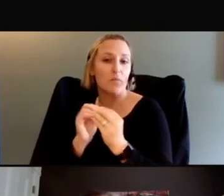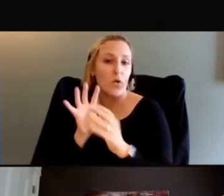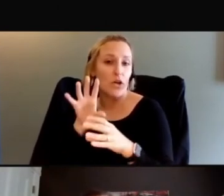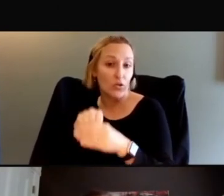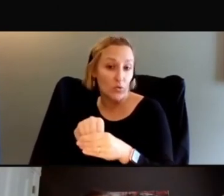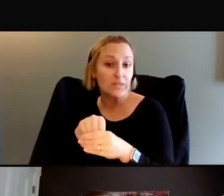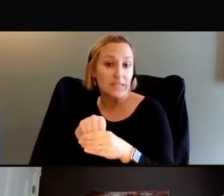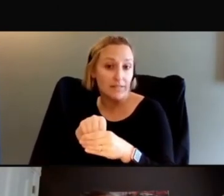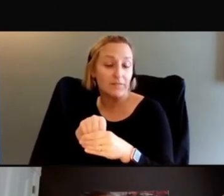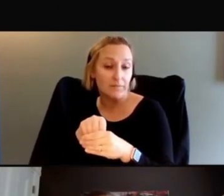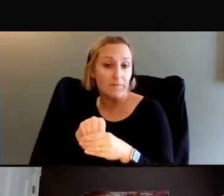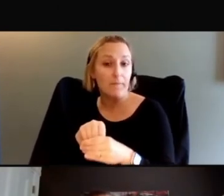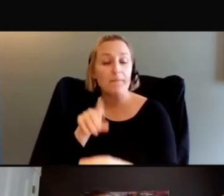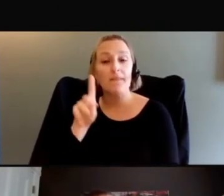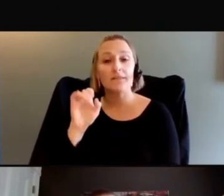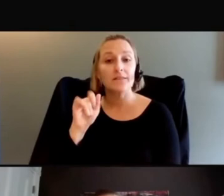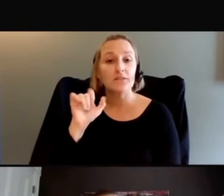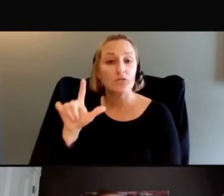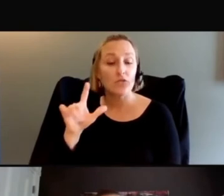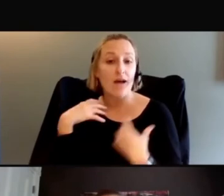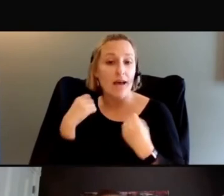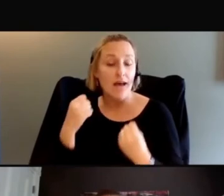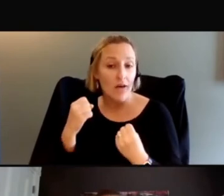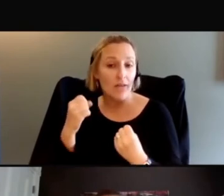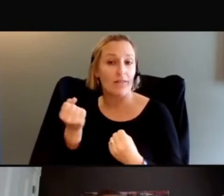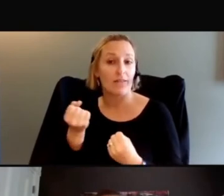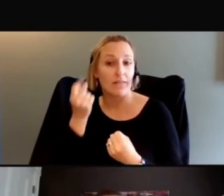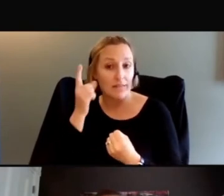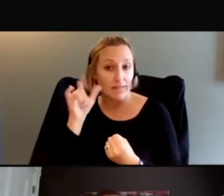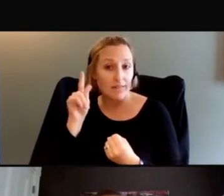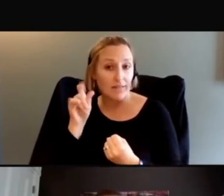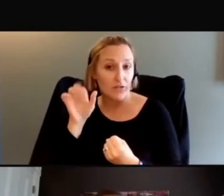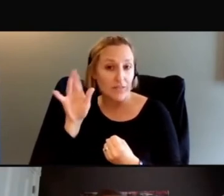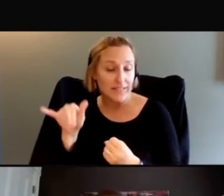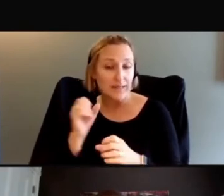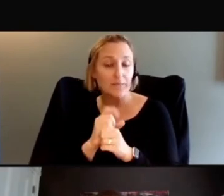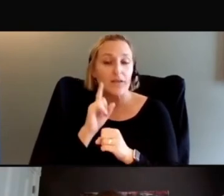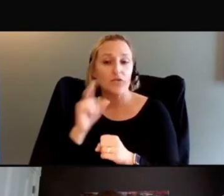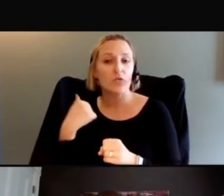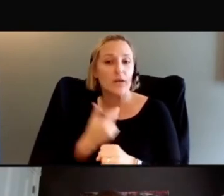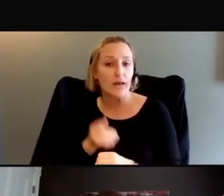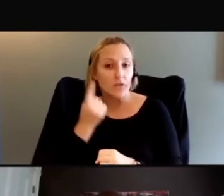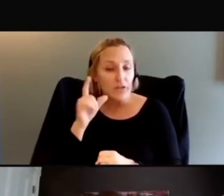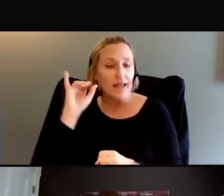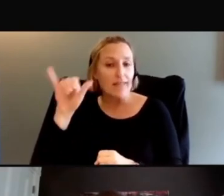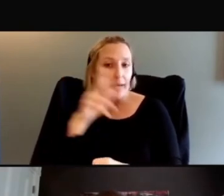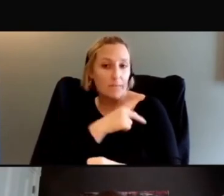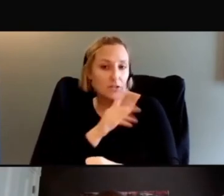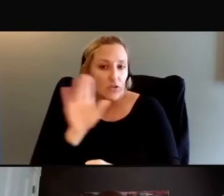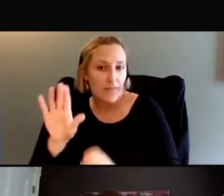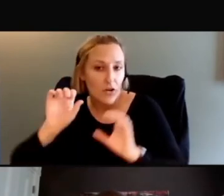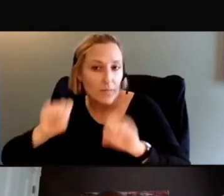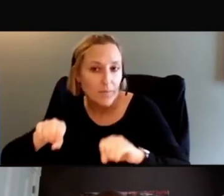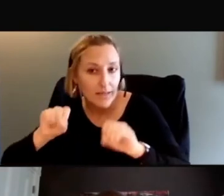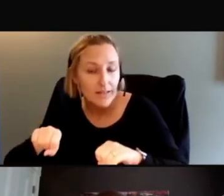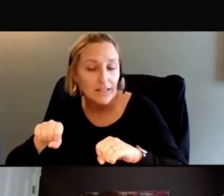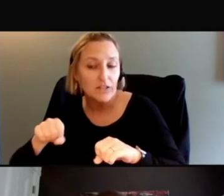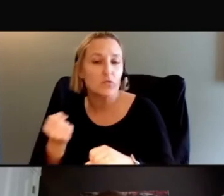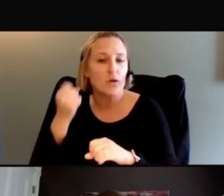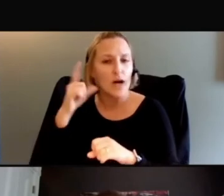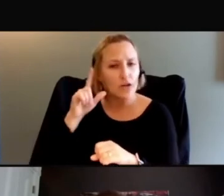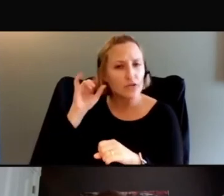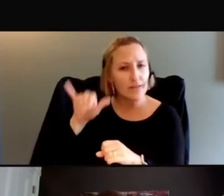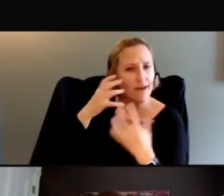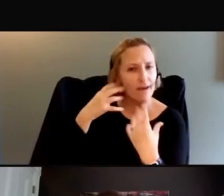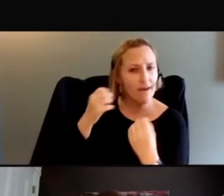And then digital health literacy and understanding a patient's ability to understand and apply the health information that